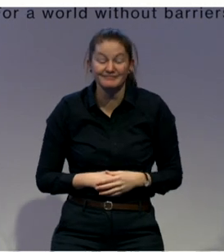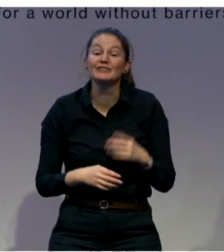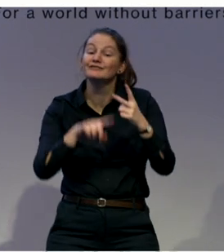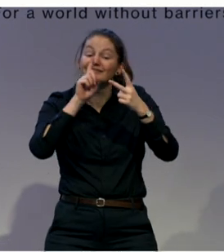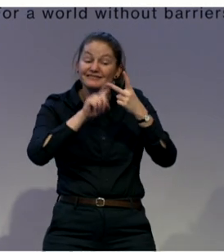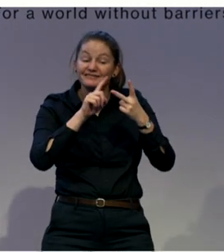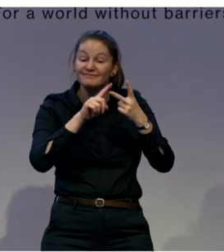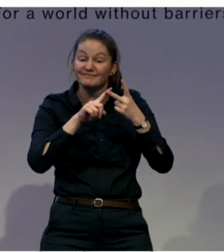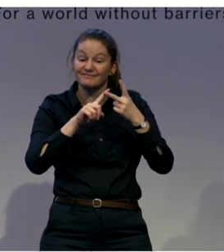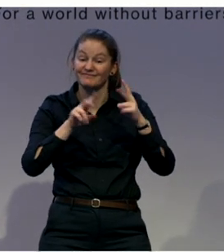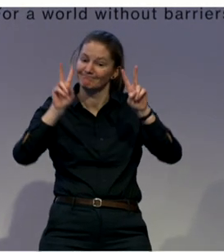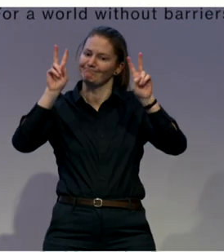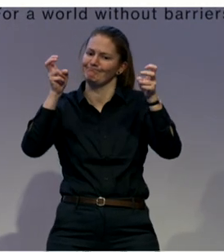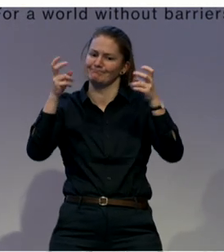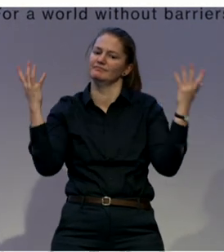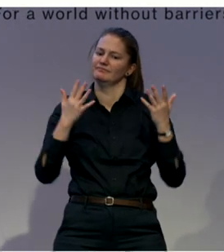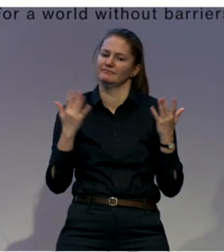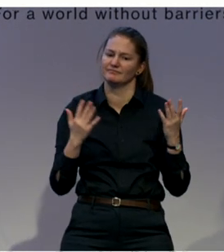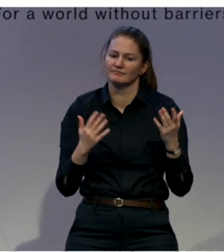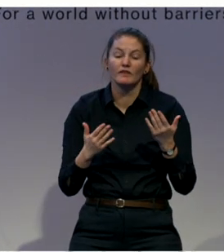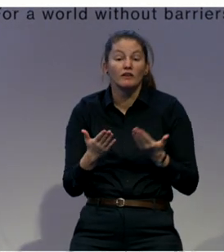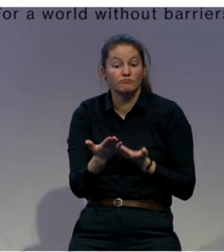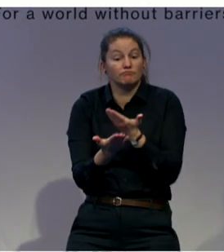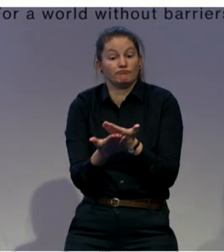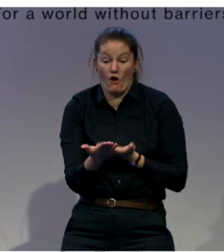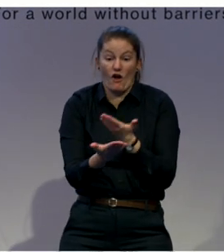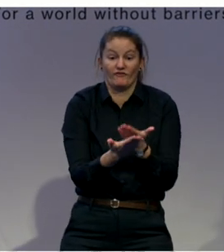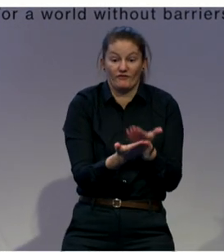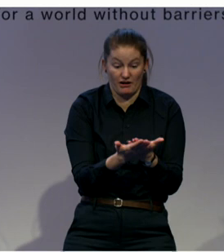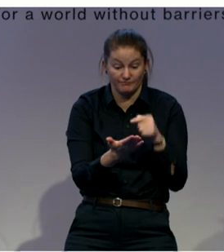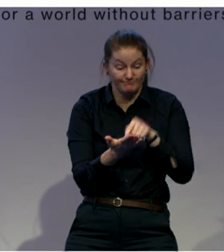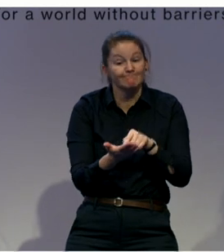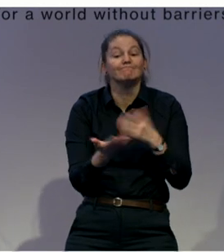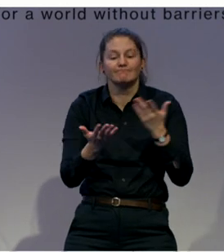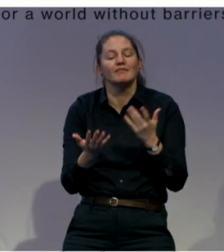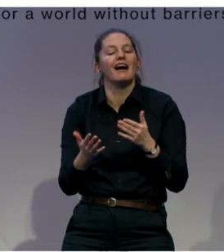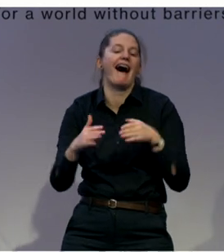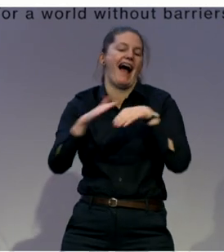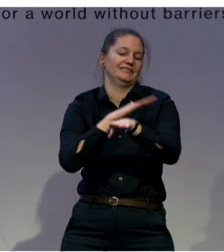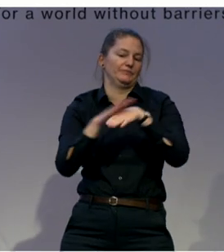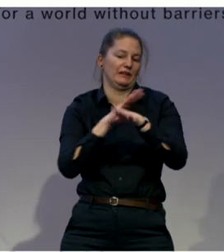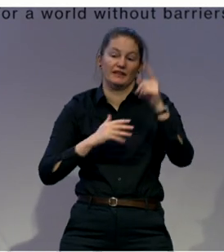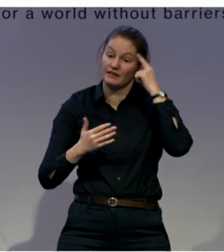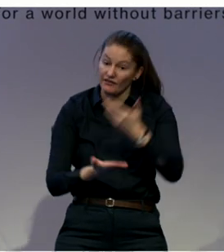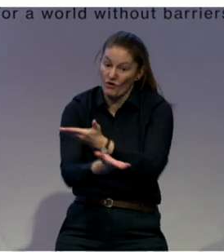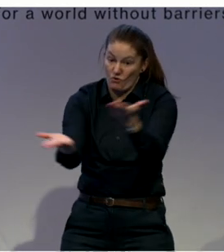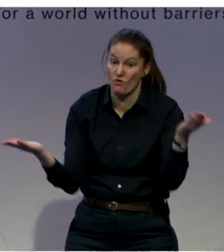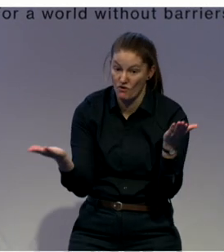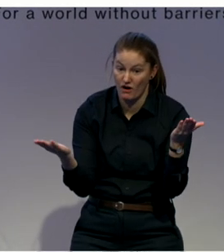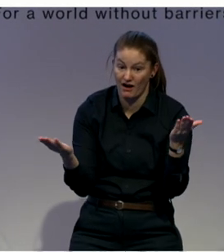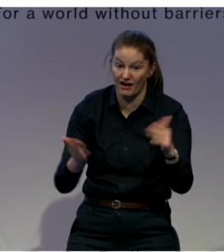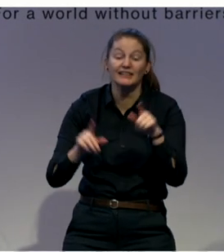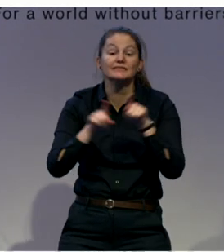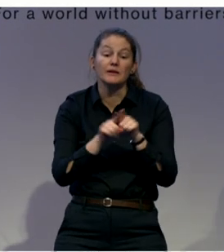mainstream. Like, of course, we need housing. We need accessible, affordable housing. But why does it need to be special